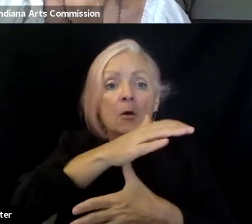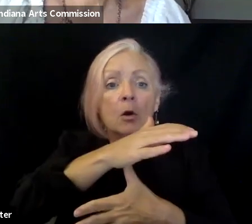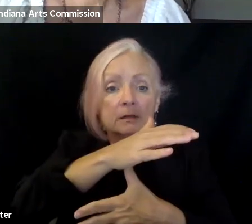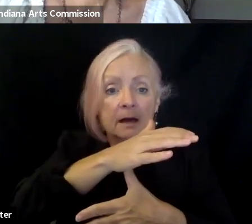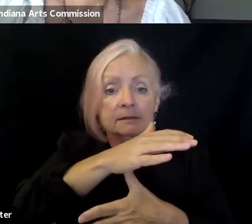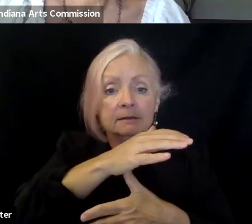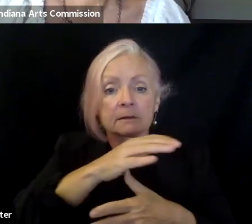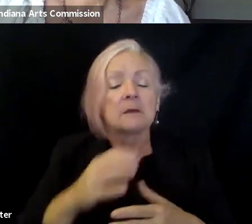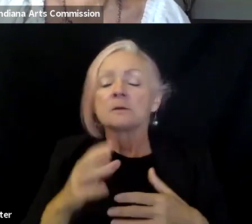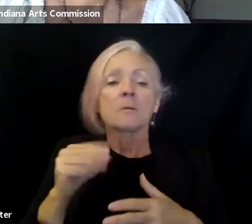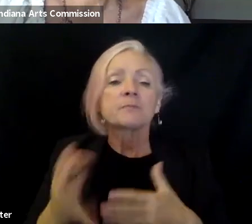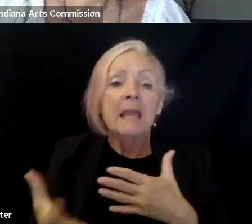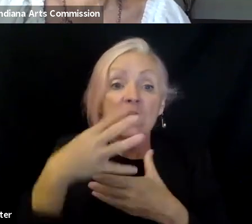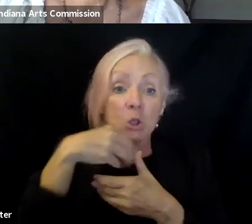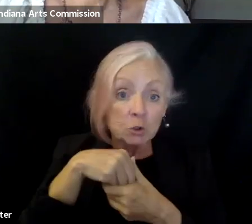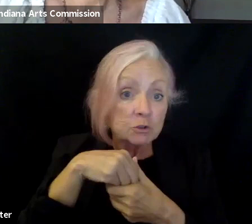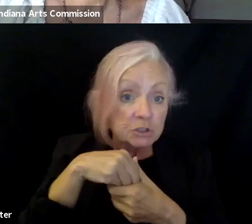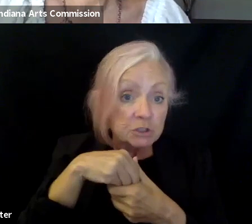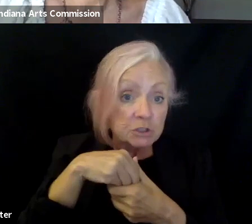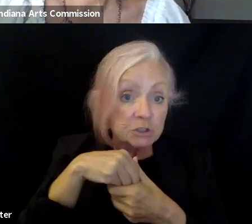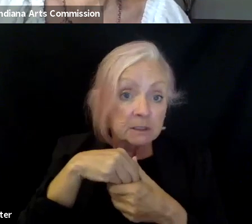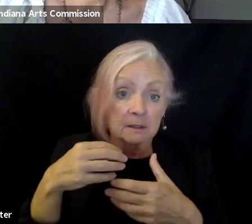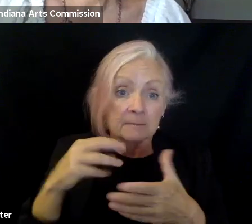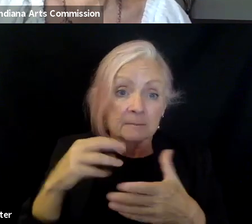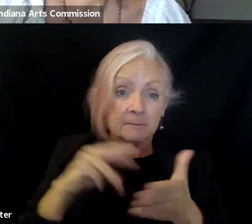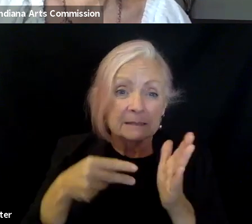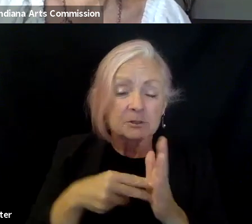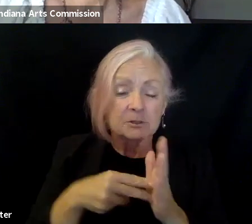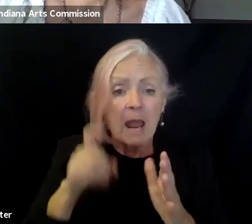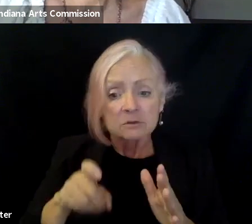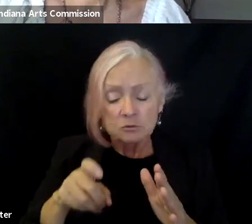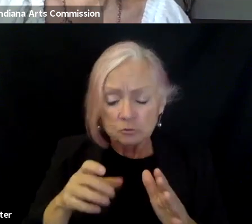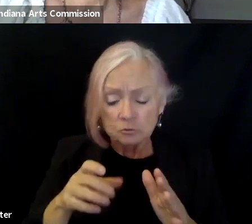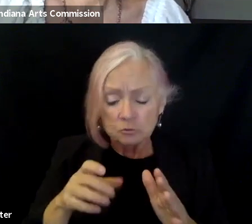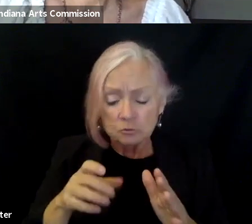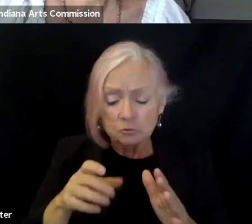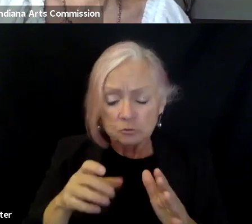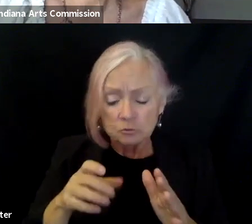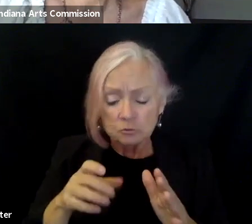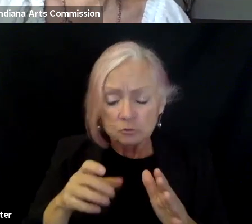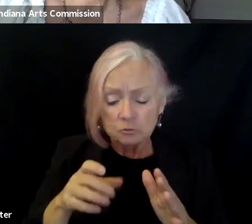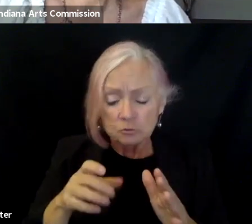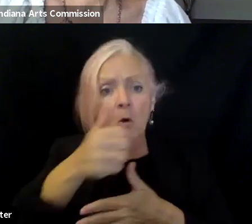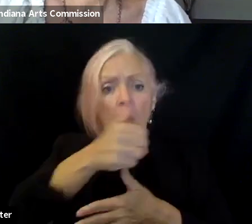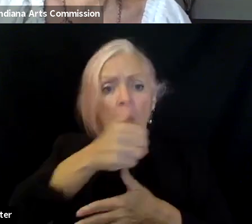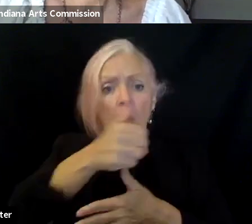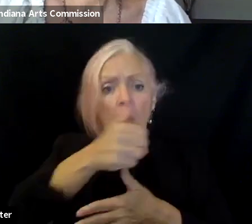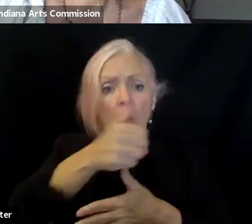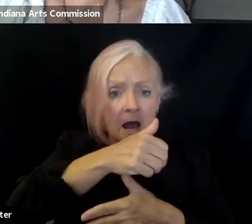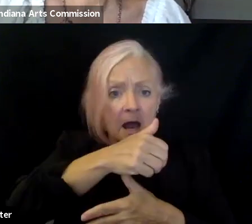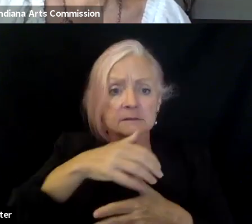Inclusion, sorry, inclusion is about prioritizing and about slowing down. Um, one example is, uh,